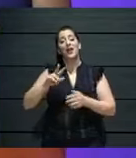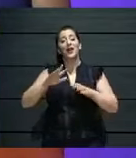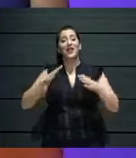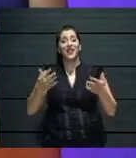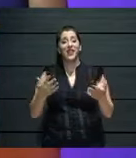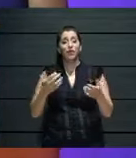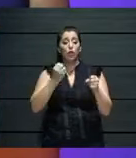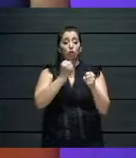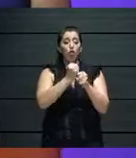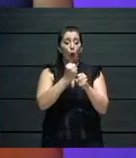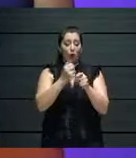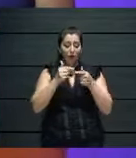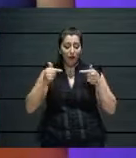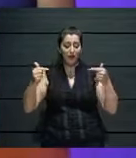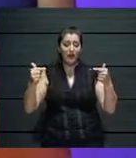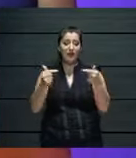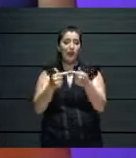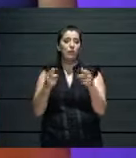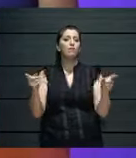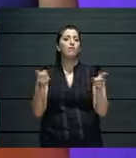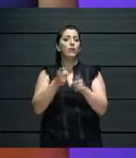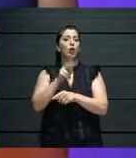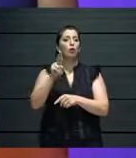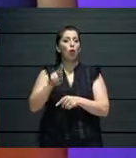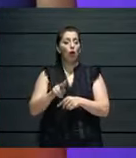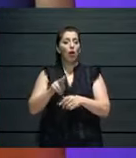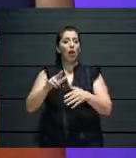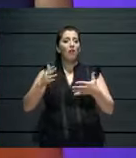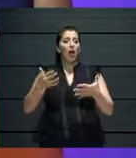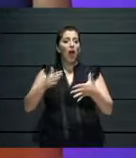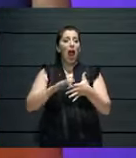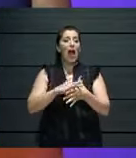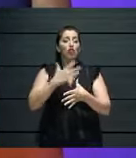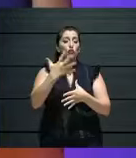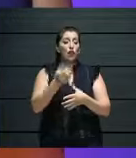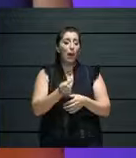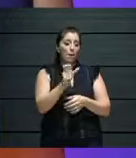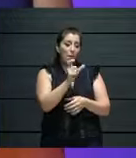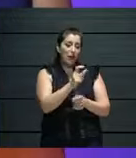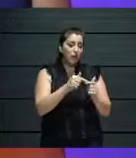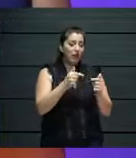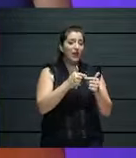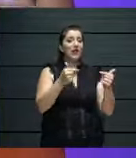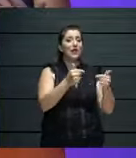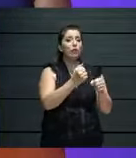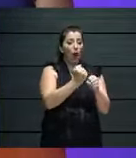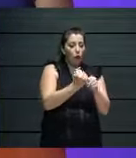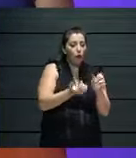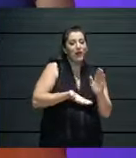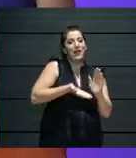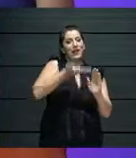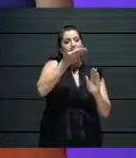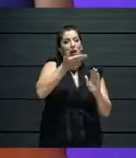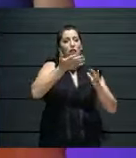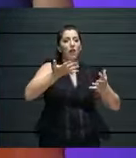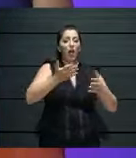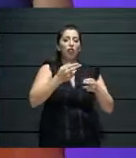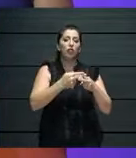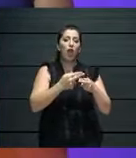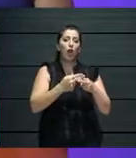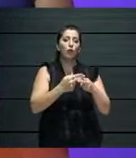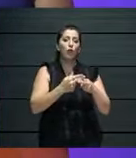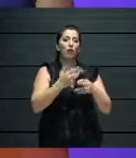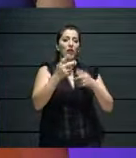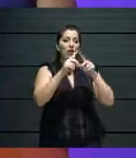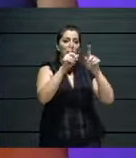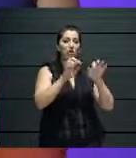And finally, the need to see this as not necessarily an alternative, but more or less an opportunity to create new work and to reach new